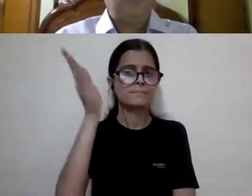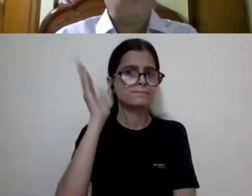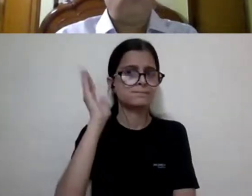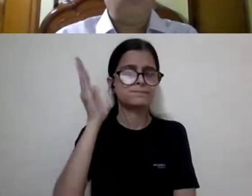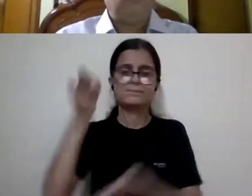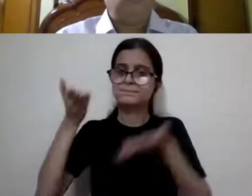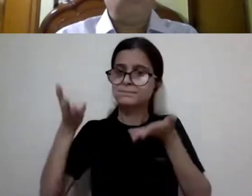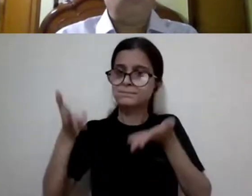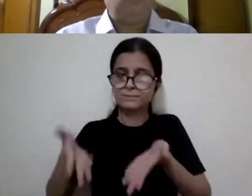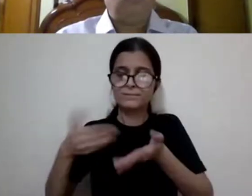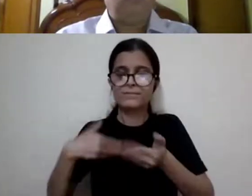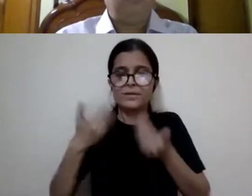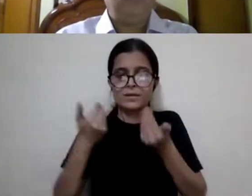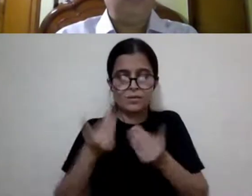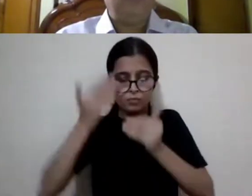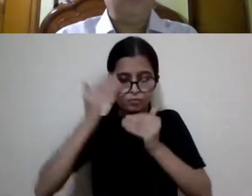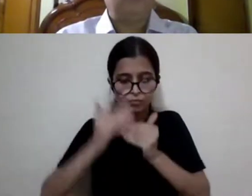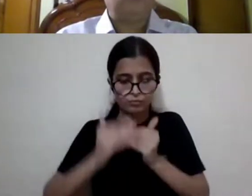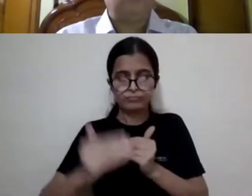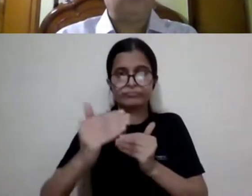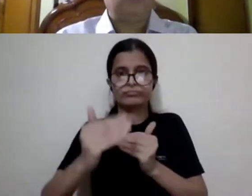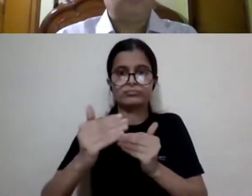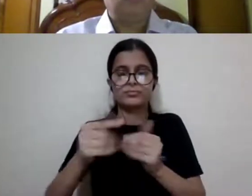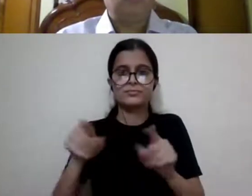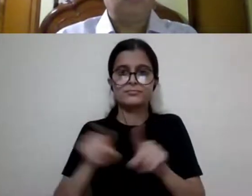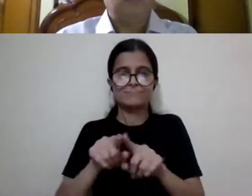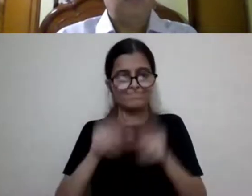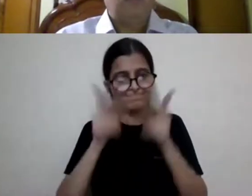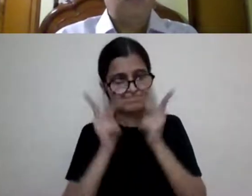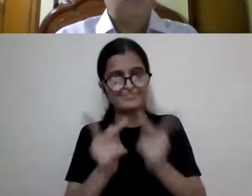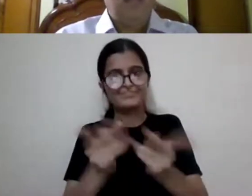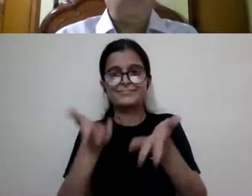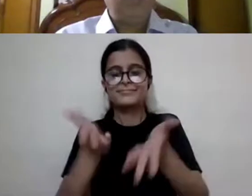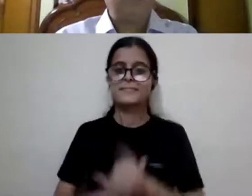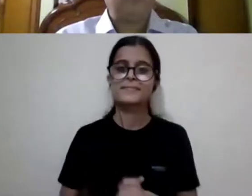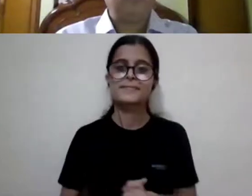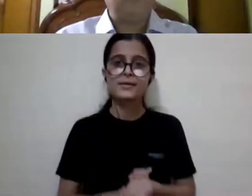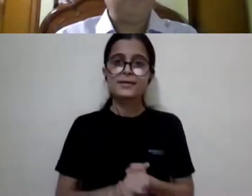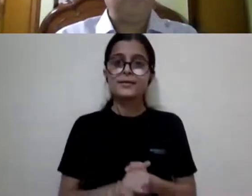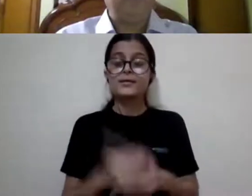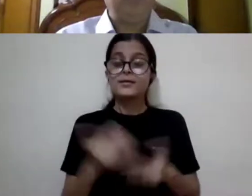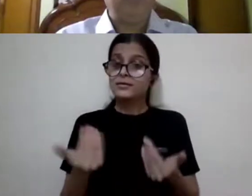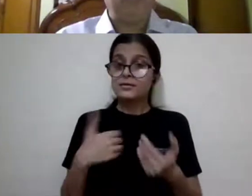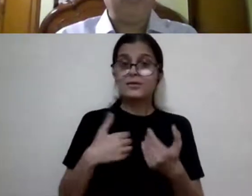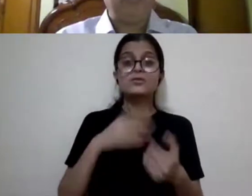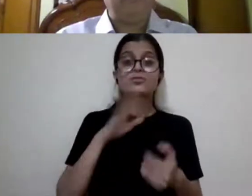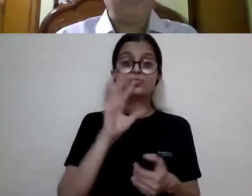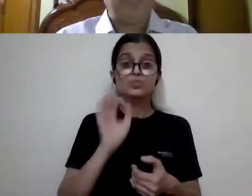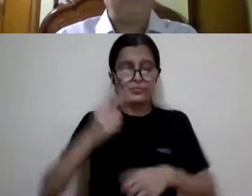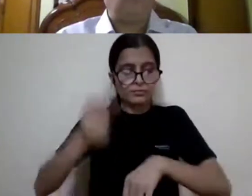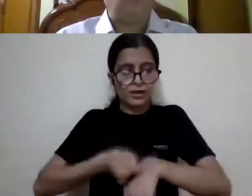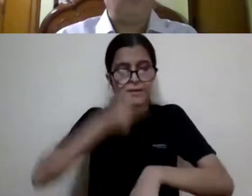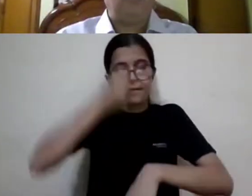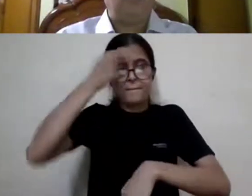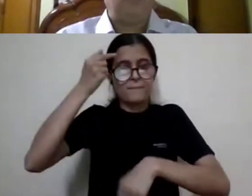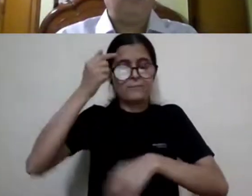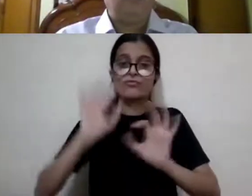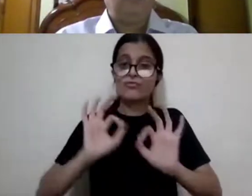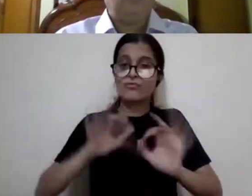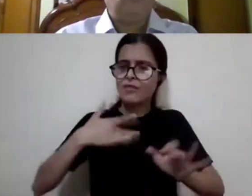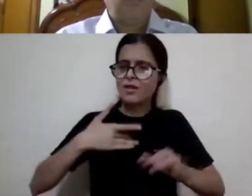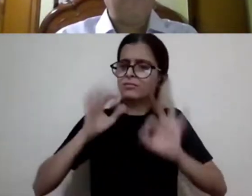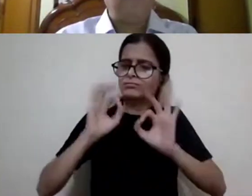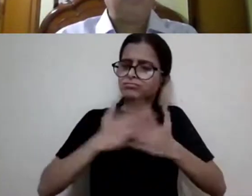that we are going to be witness to. And we are extremely privileged and in fact honored